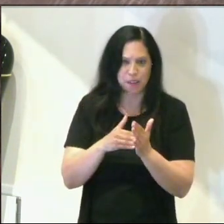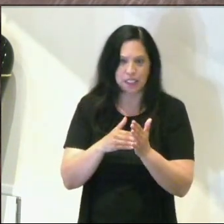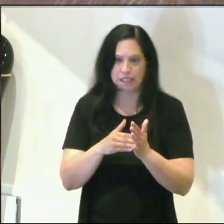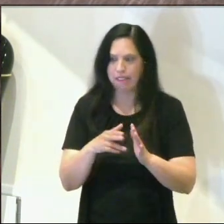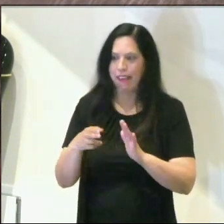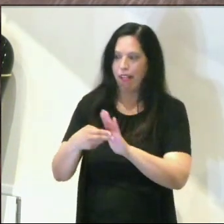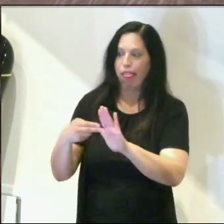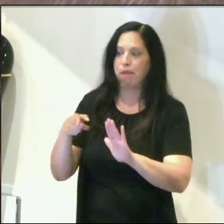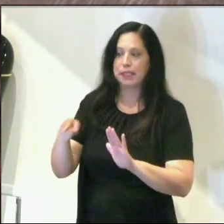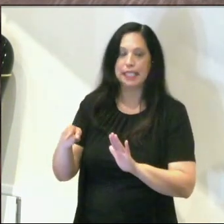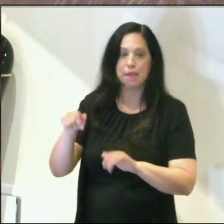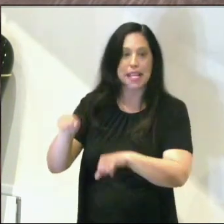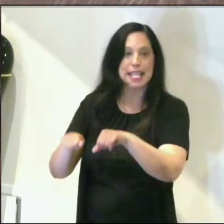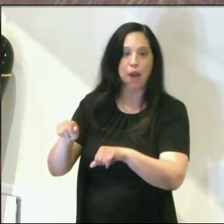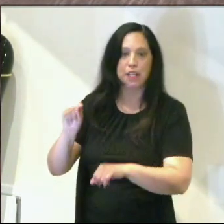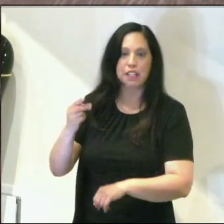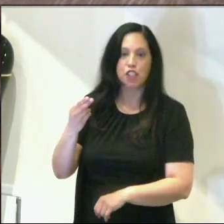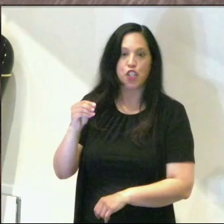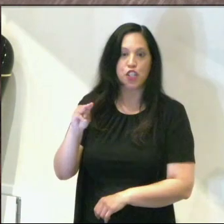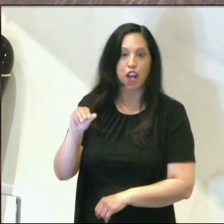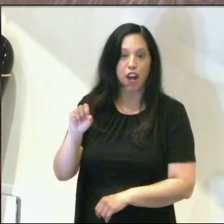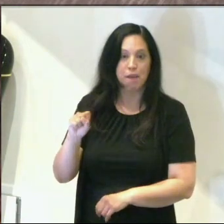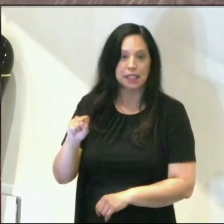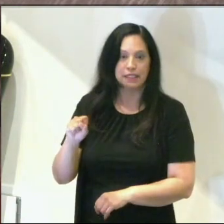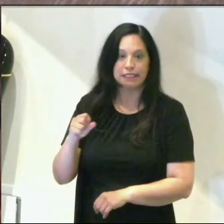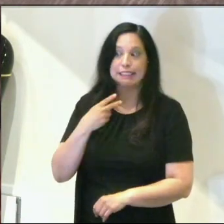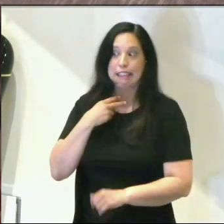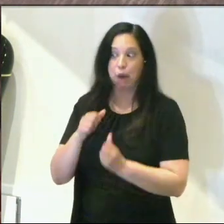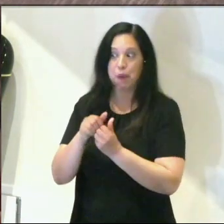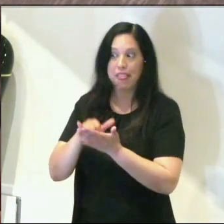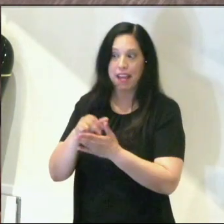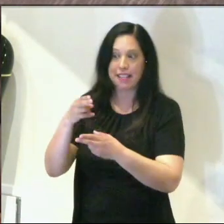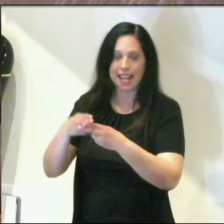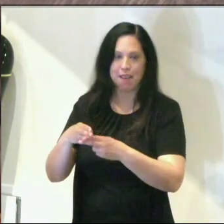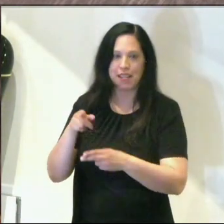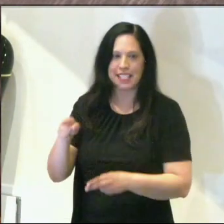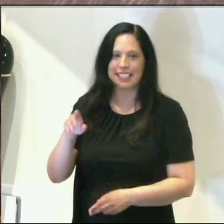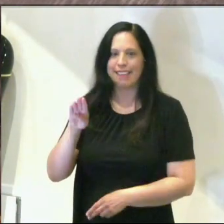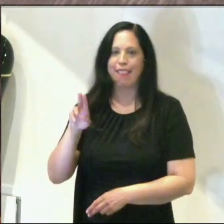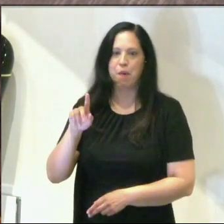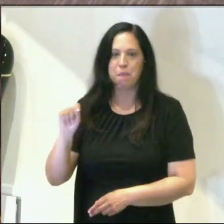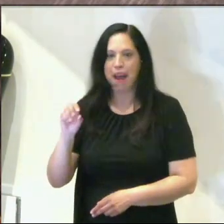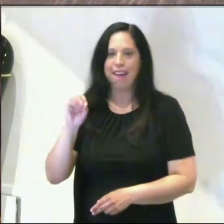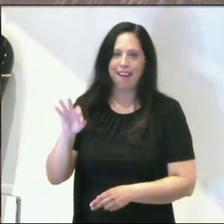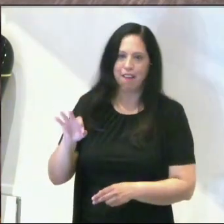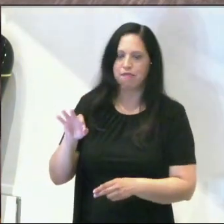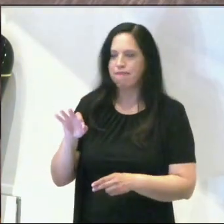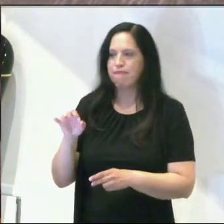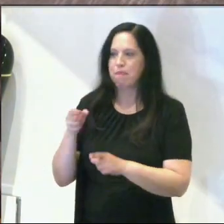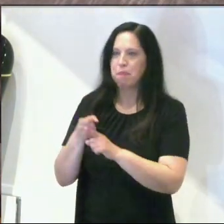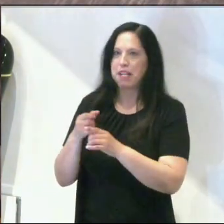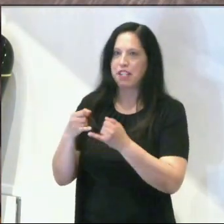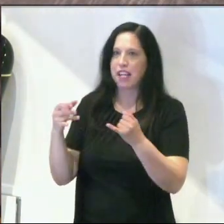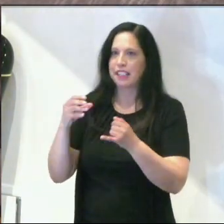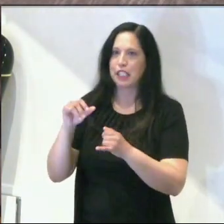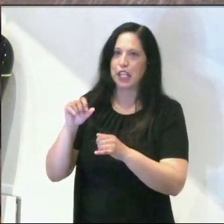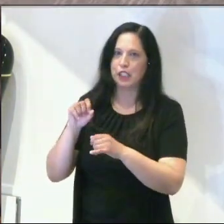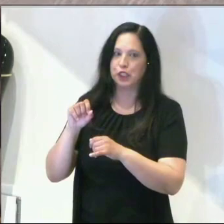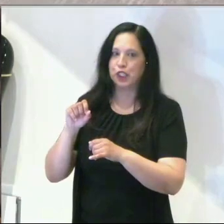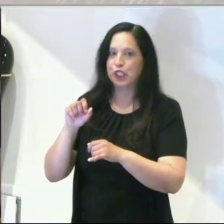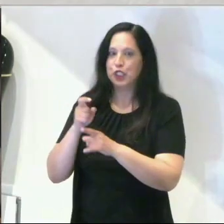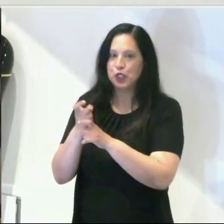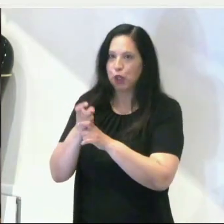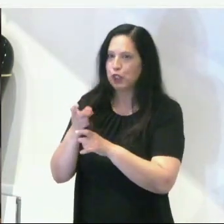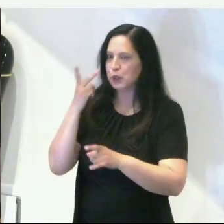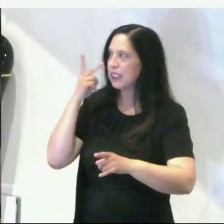name Doubting Thomas to this guy, but he's been stuck with it ever since, and he's been the butt of punchlines and jokes ever since. Here's a couple of those of you who are Thomas the